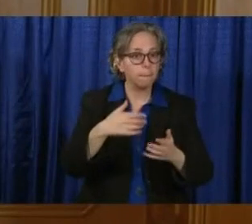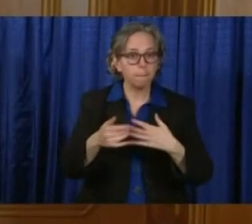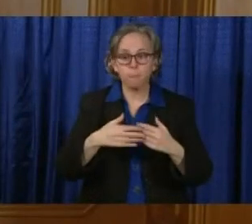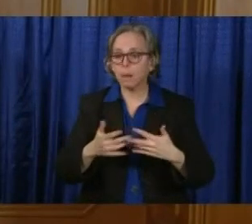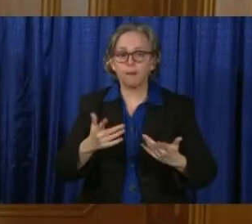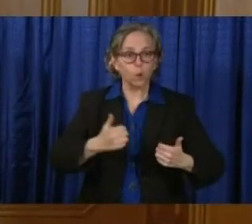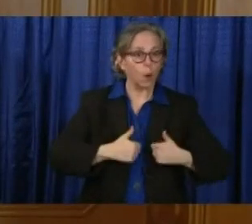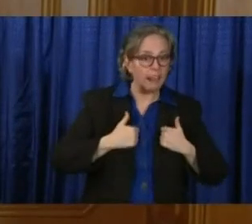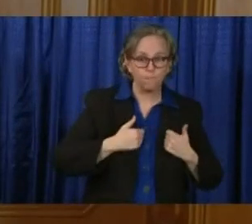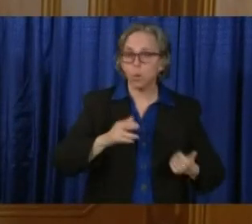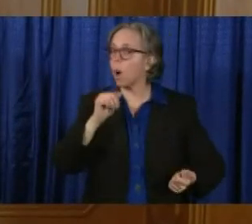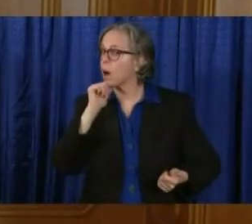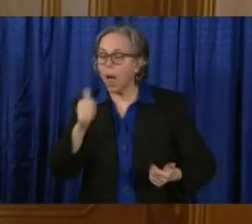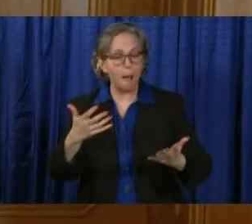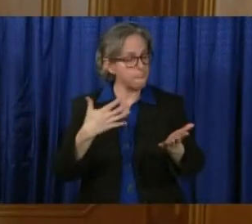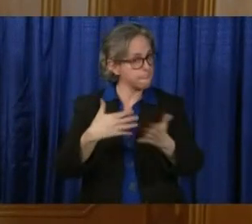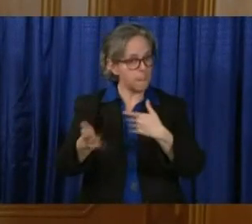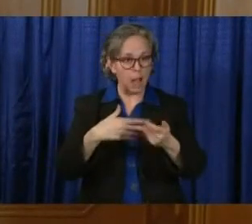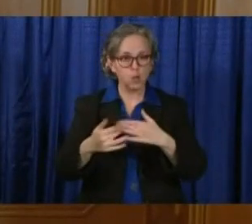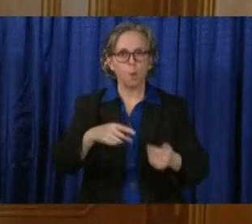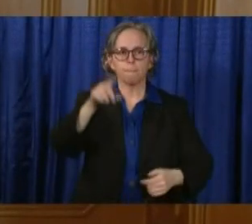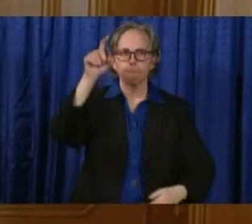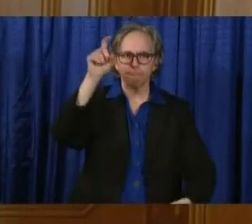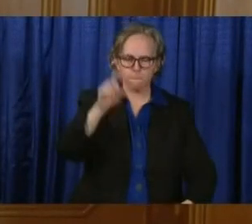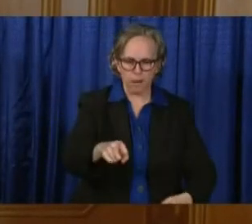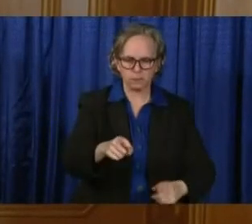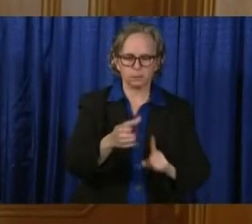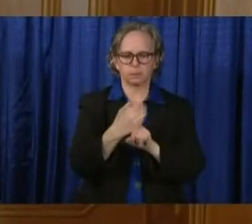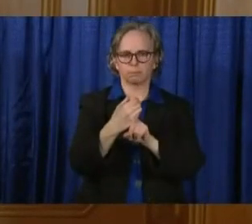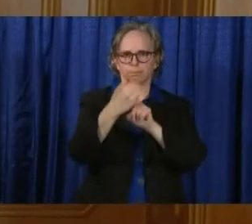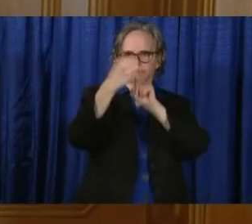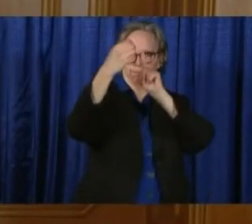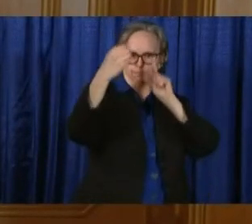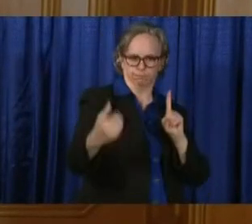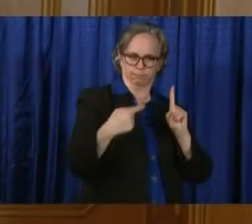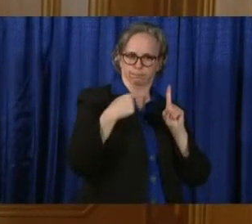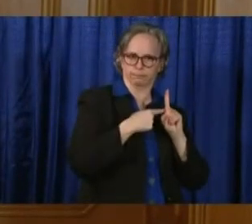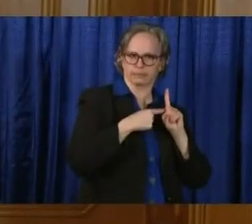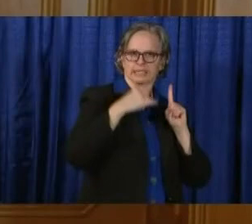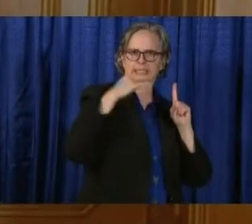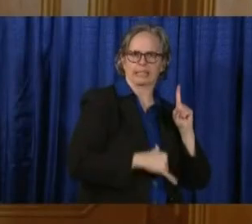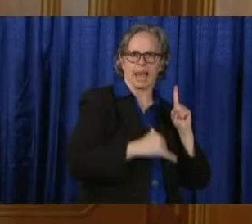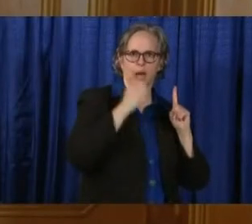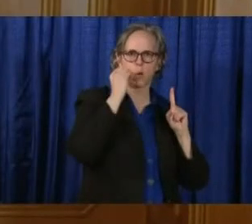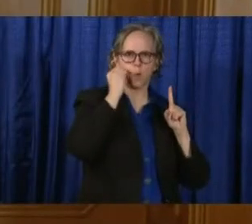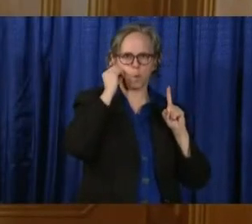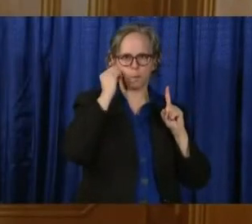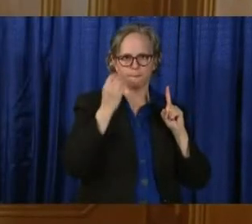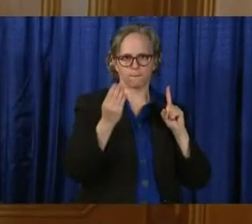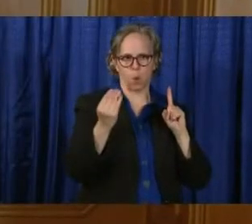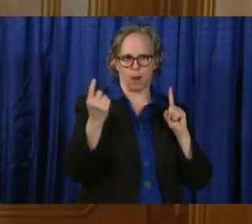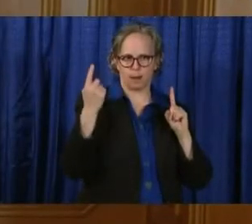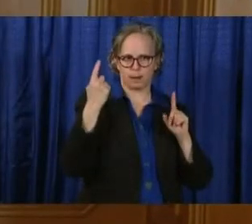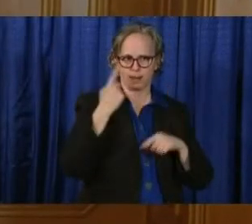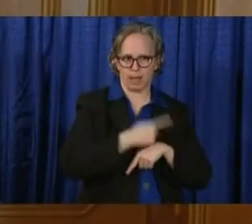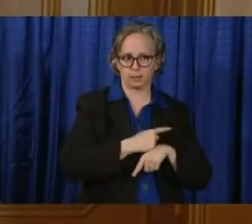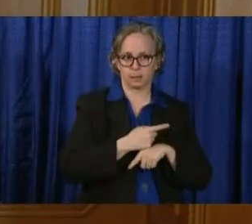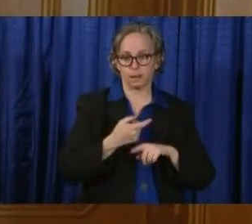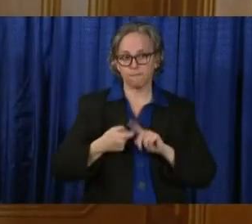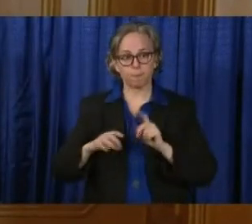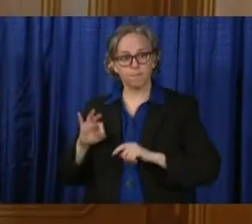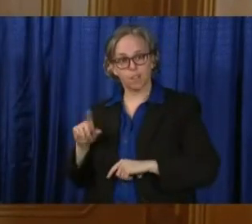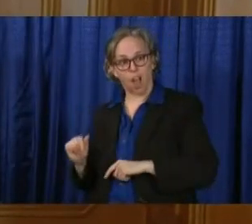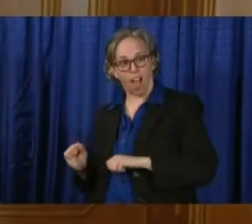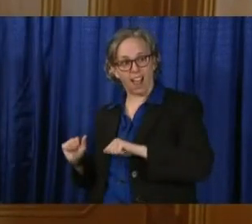needs to quarantine. The population that comes back from Florida is generally older, and, again, you are the